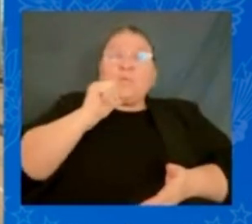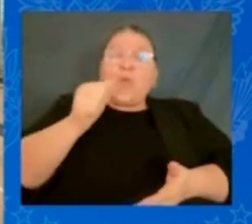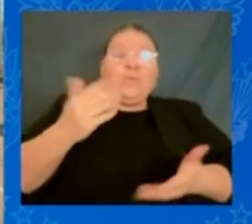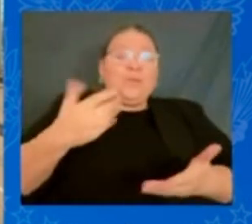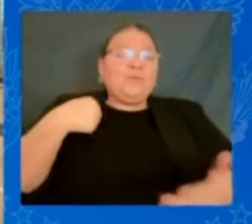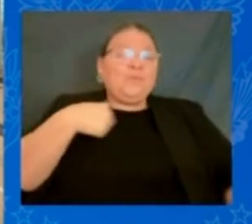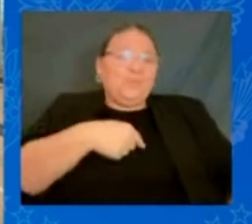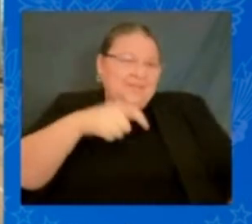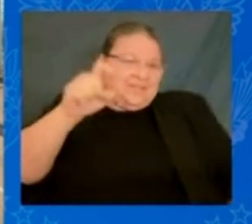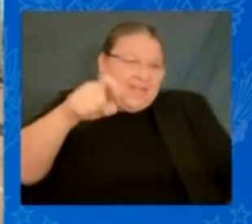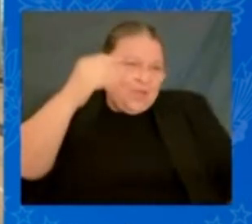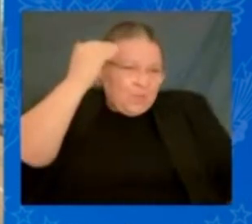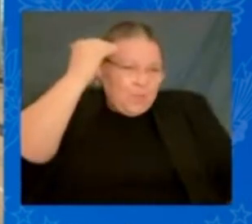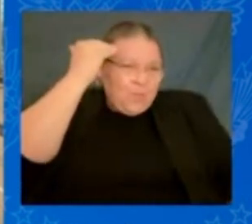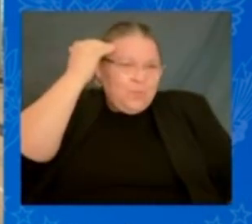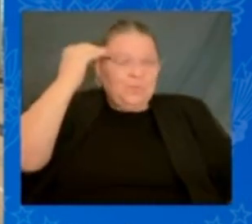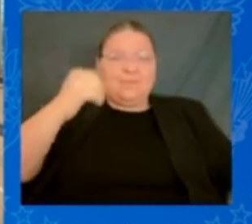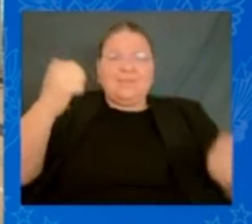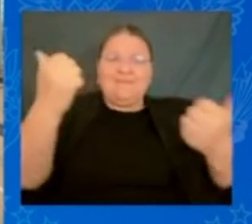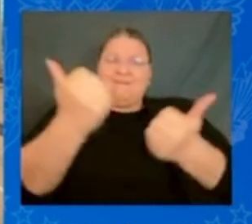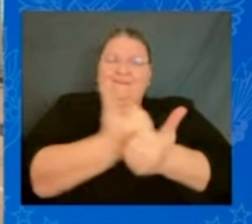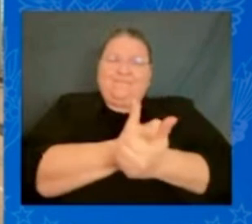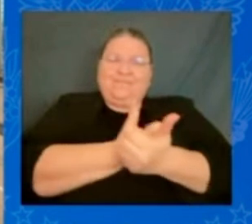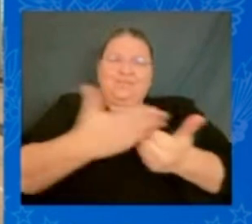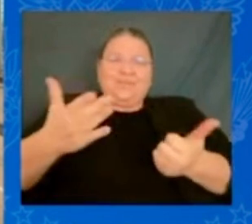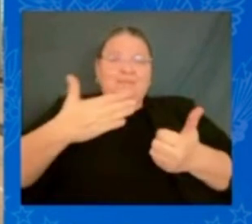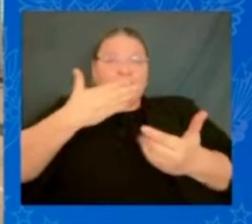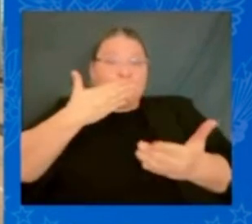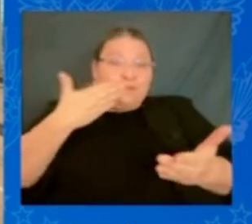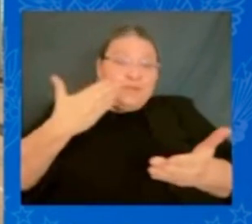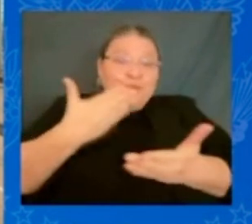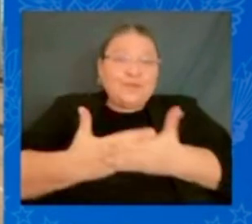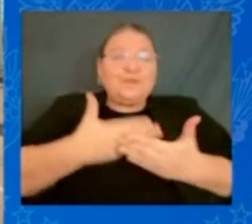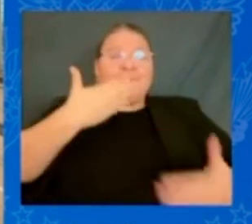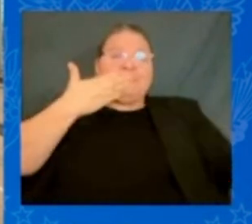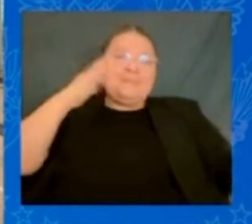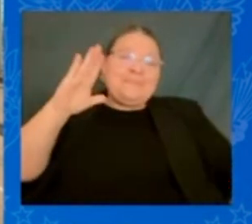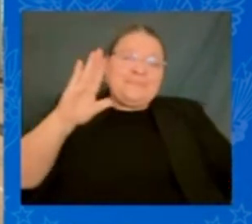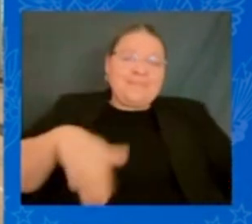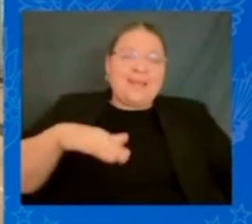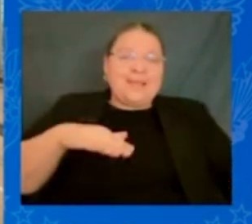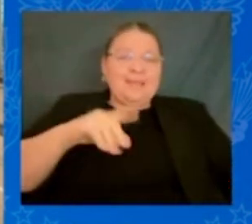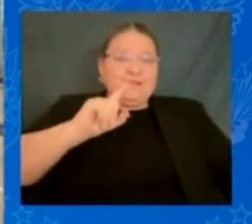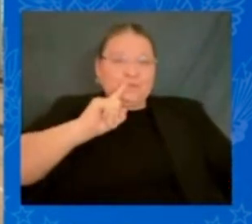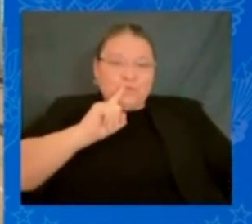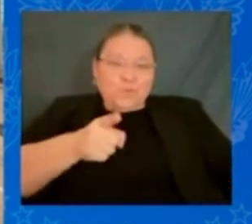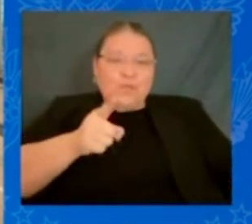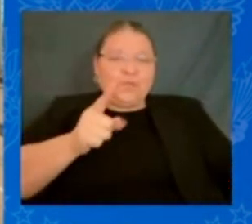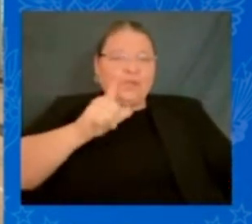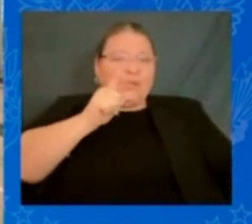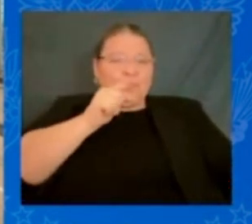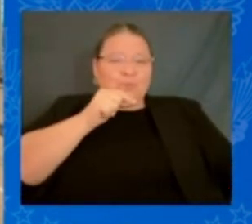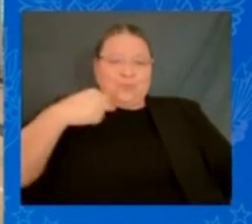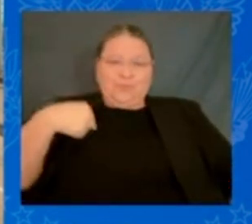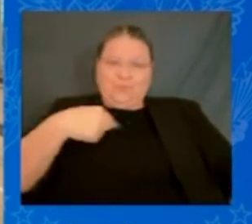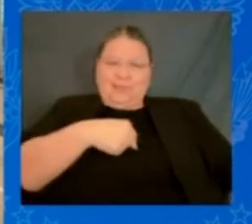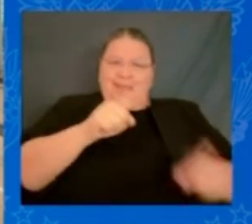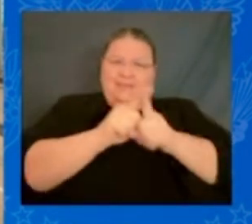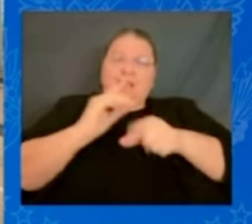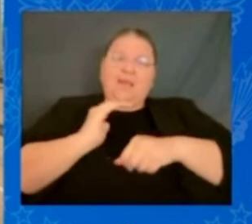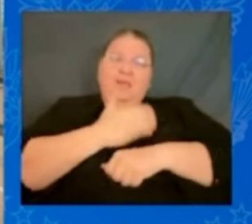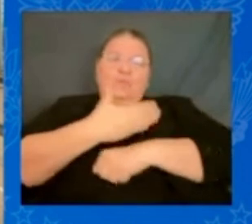learn everything — the good, the bad, the truth of who we are as a nation. And everyone